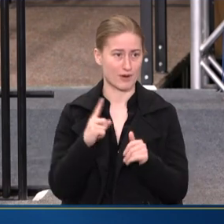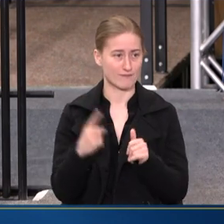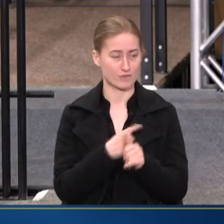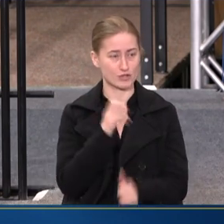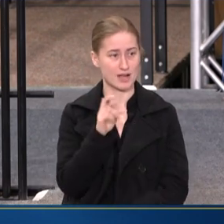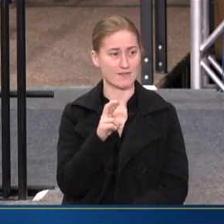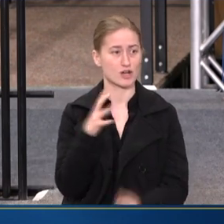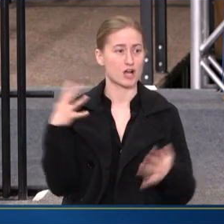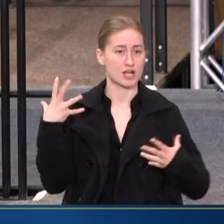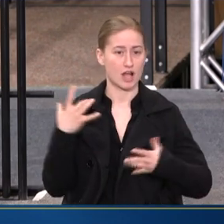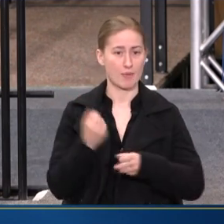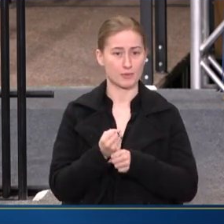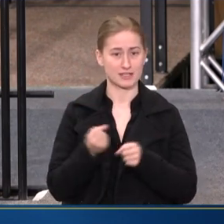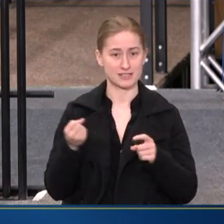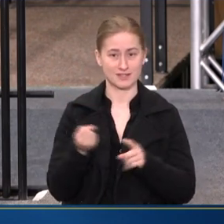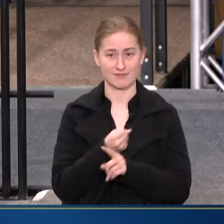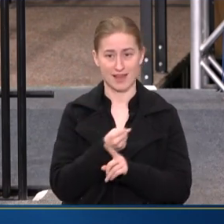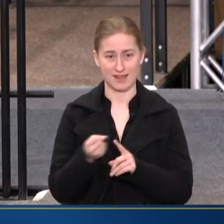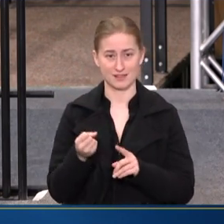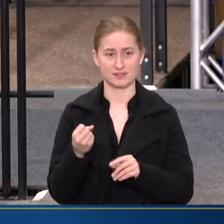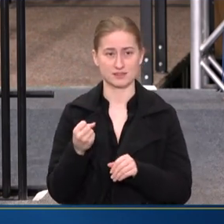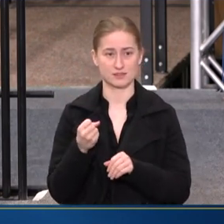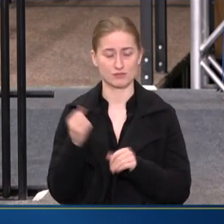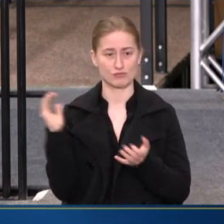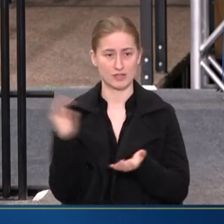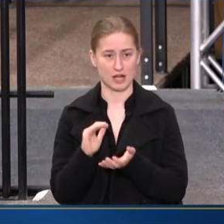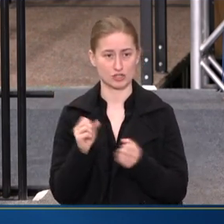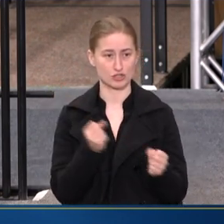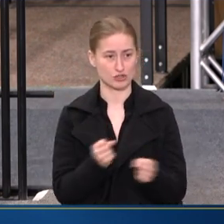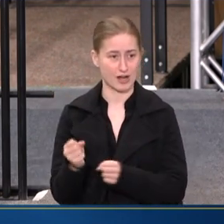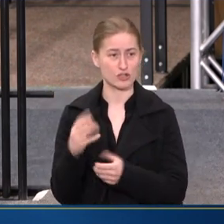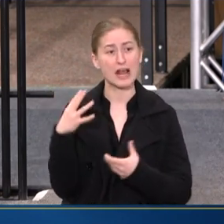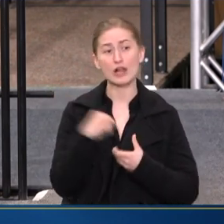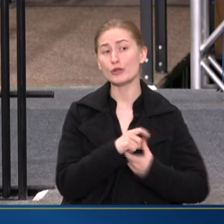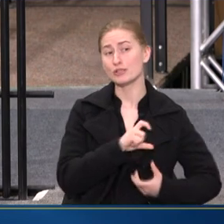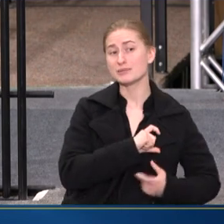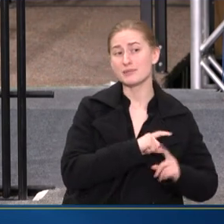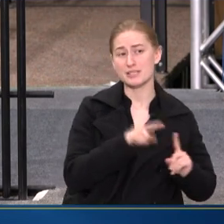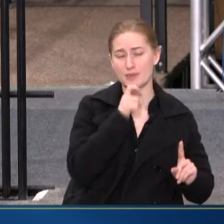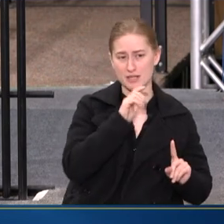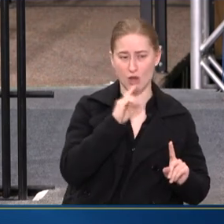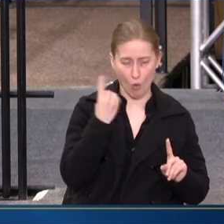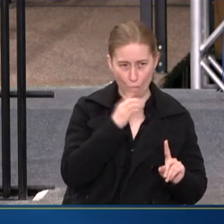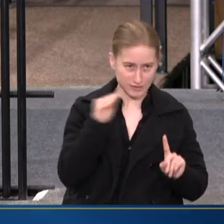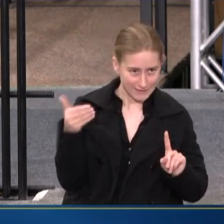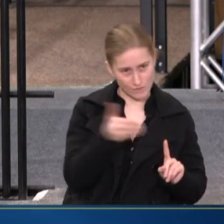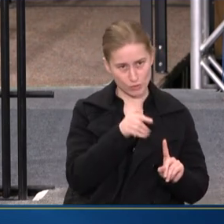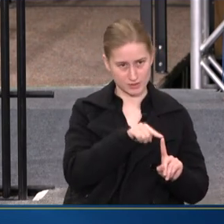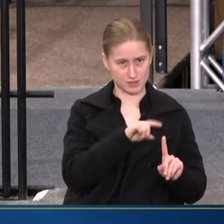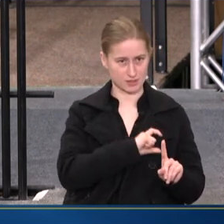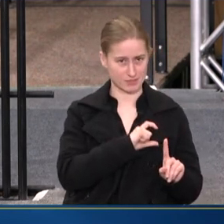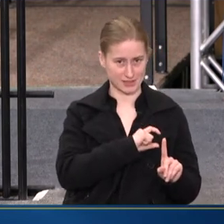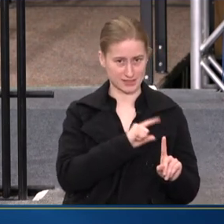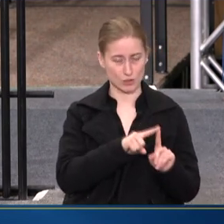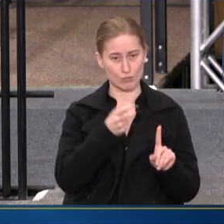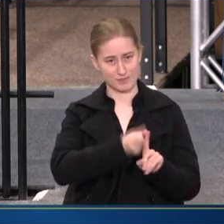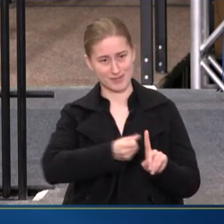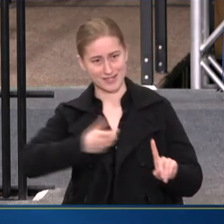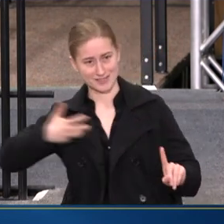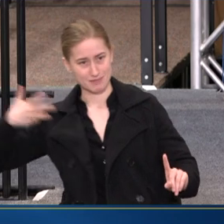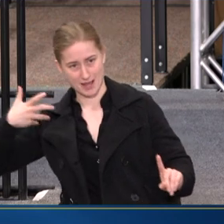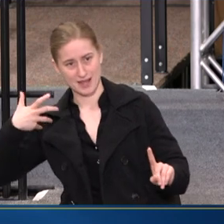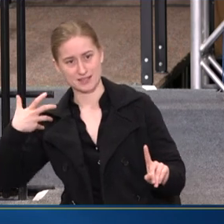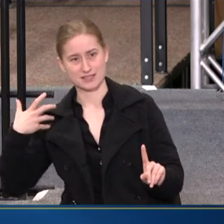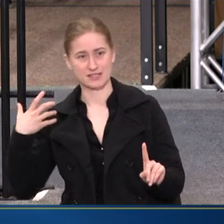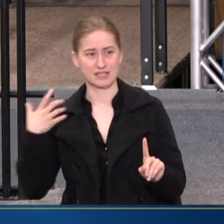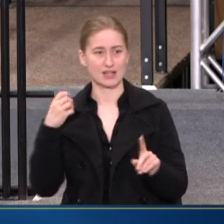COMPREHENSIVE VIOLENCE REDUCTION STRATEGY THAT INCLUDED POLICING BUT DIDN'T SOLELY FOCUS ON THAT, RIGHT? WE HAVE BEEN EXPANDING OUR